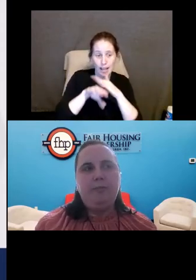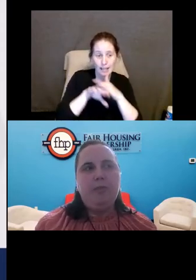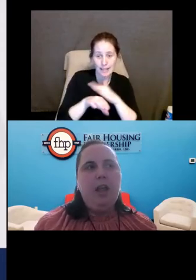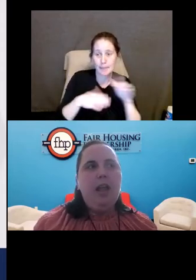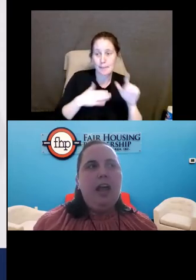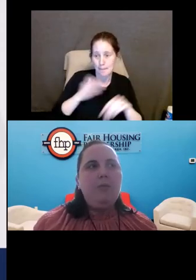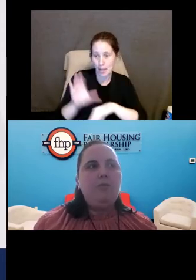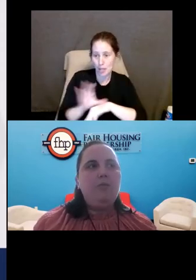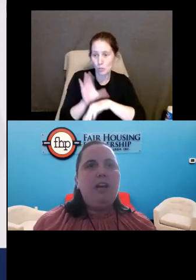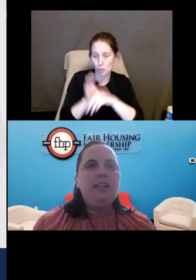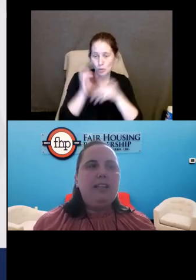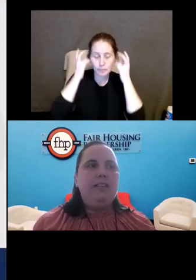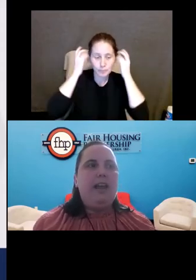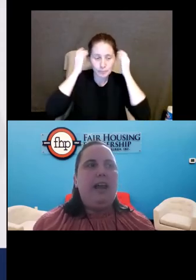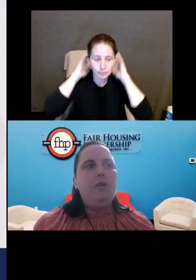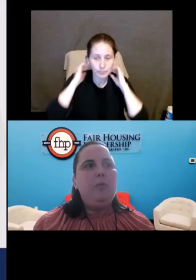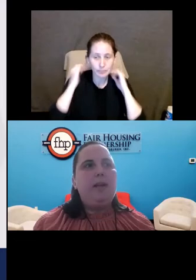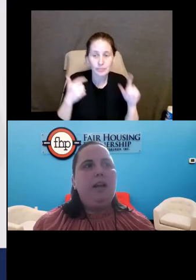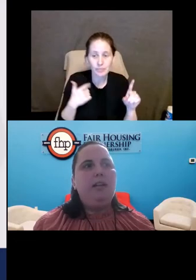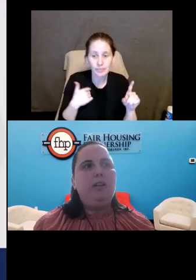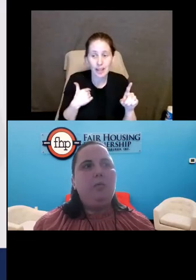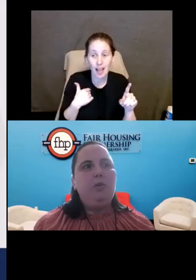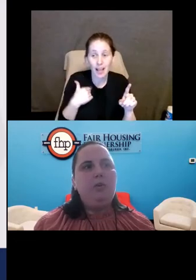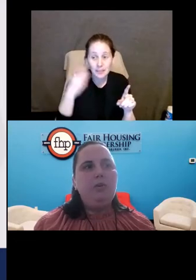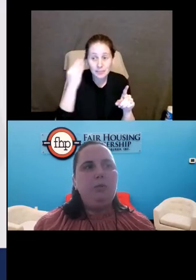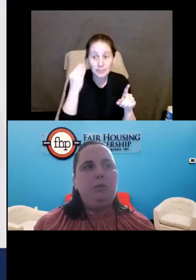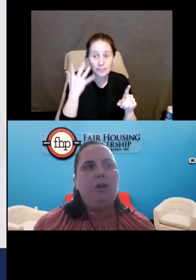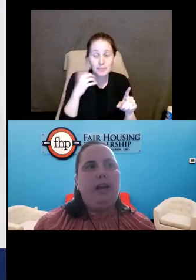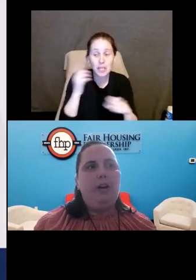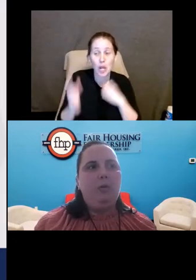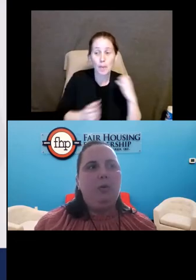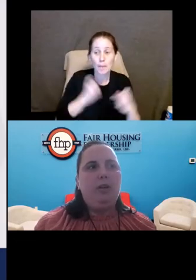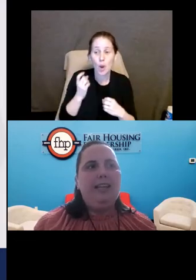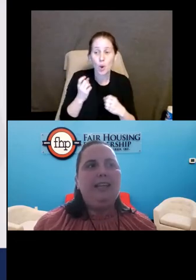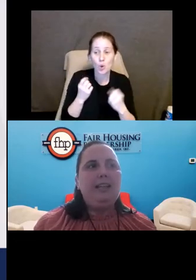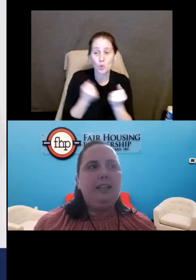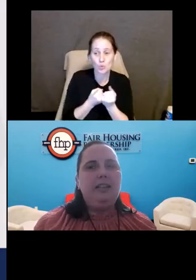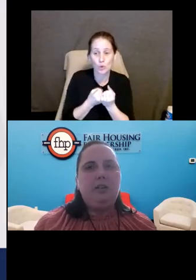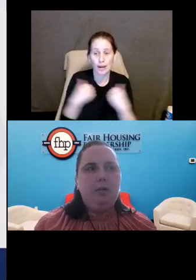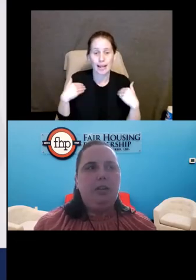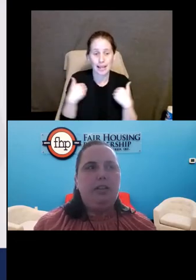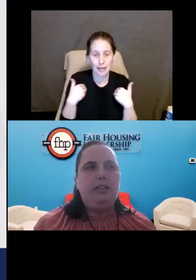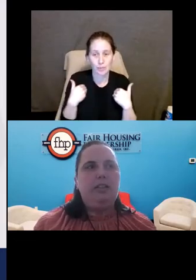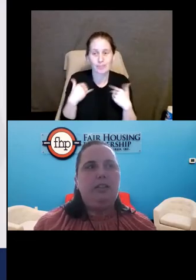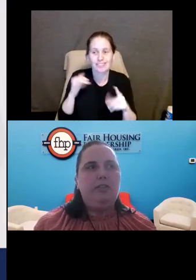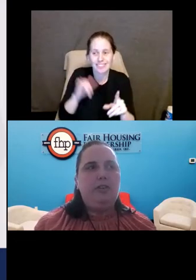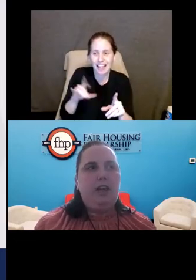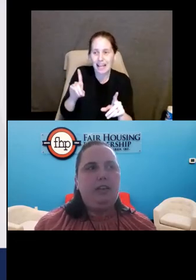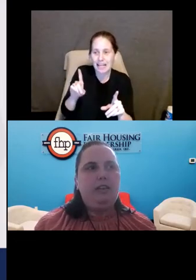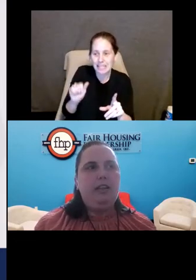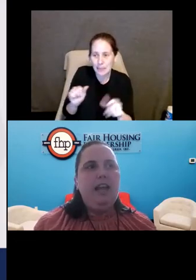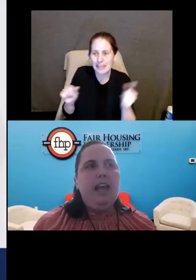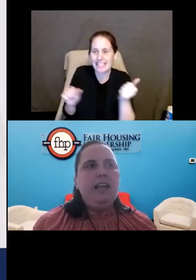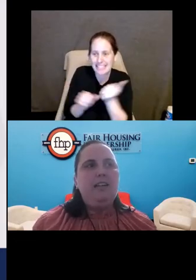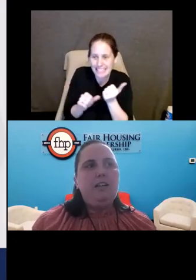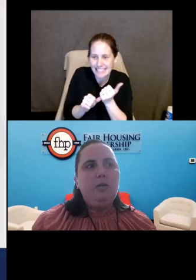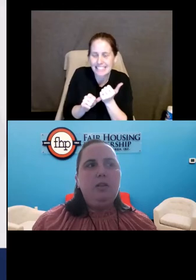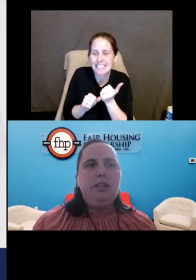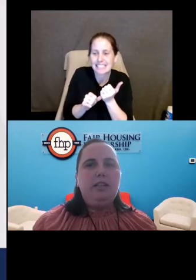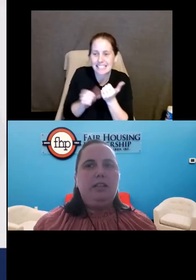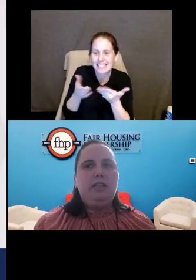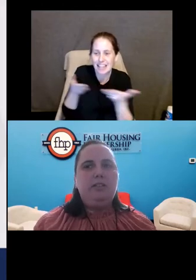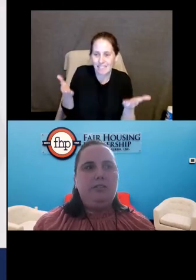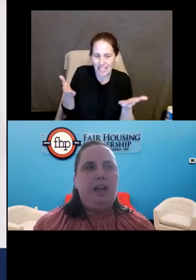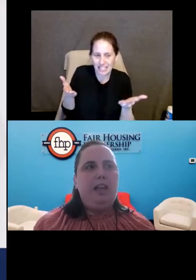computer. I'm raising that because an emotional support animal is a disability assisted device. And a